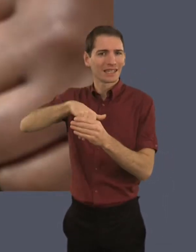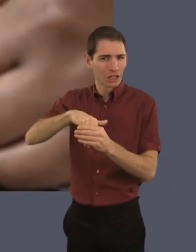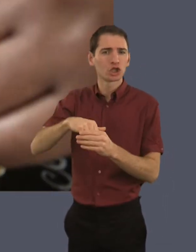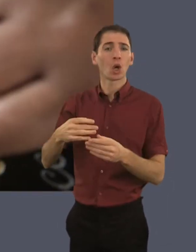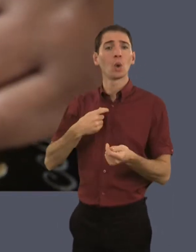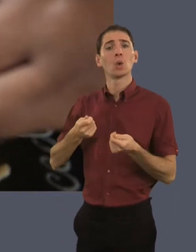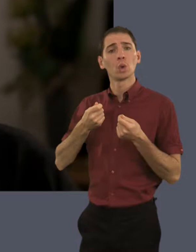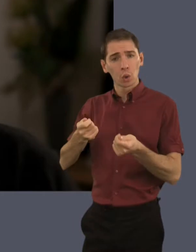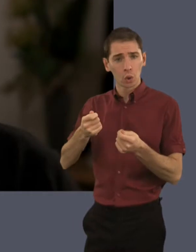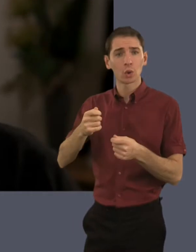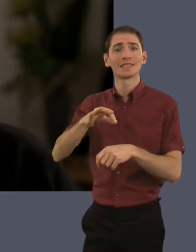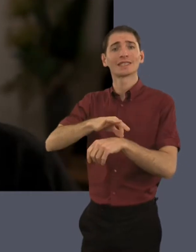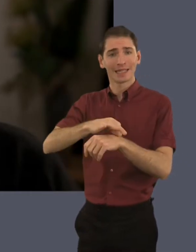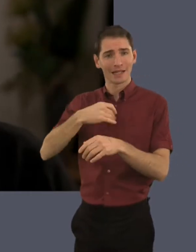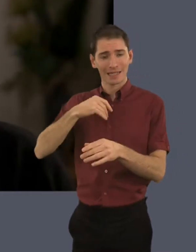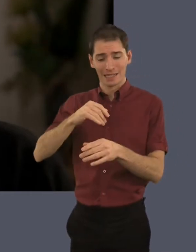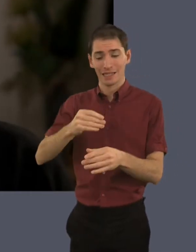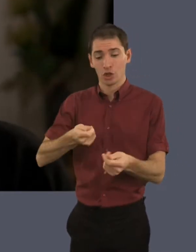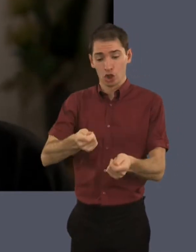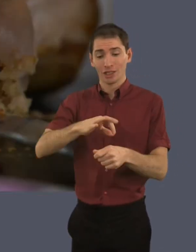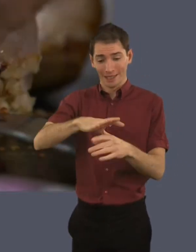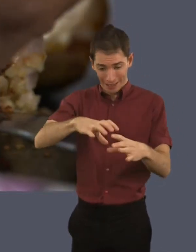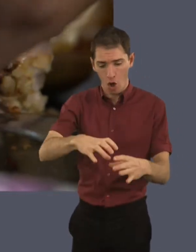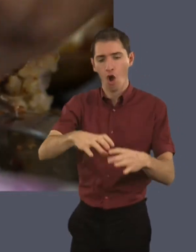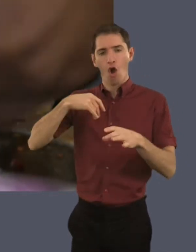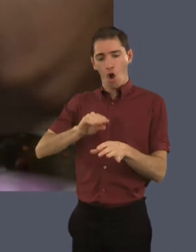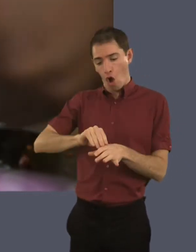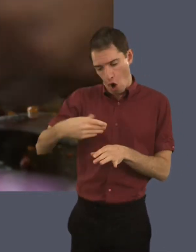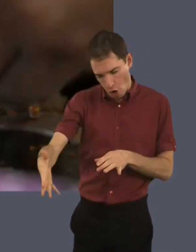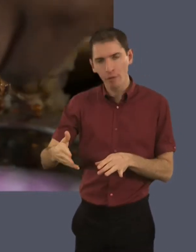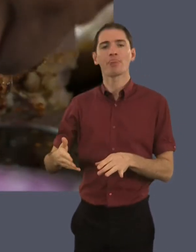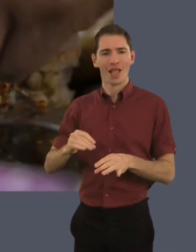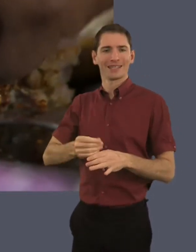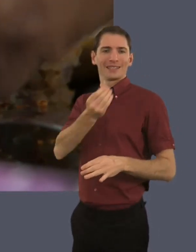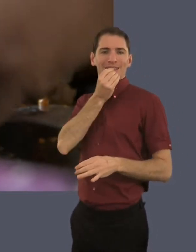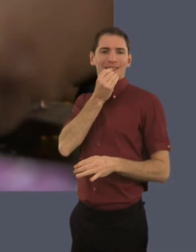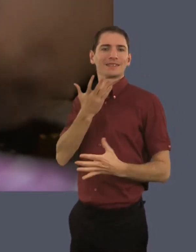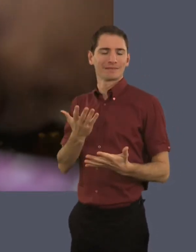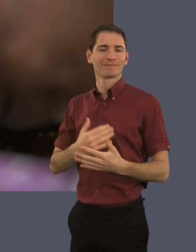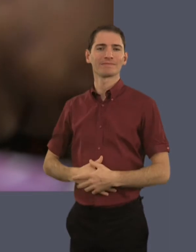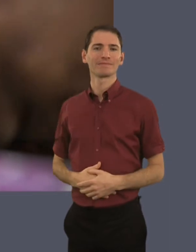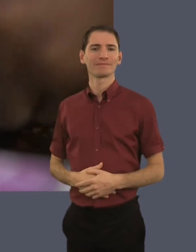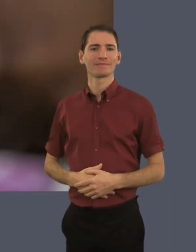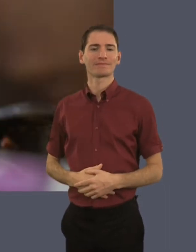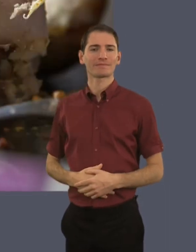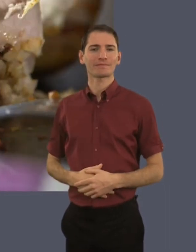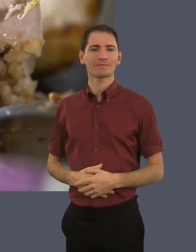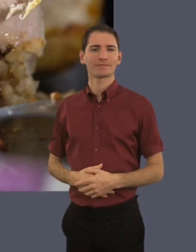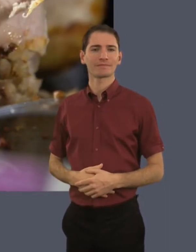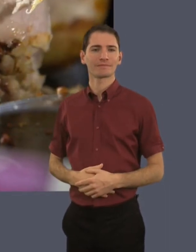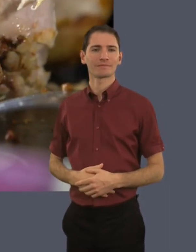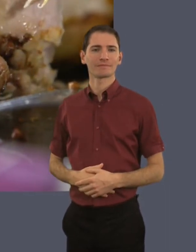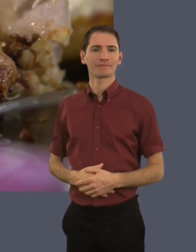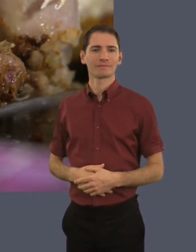that most of the fat is stored in there. So if I do cook it with the skin, you know, I take the skin off